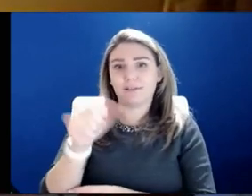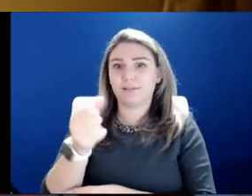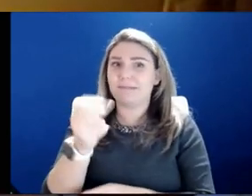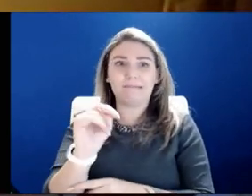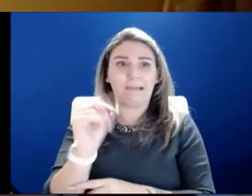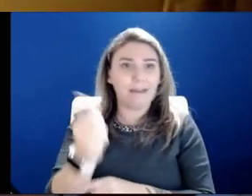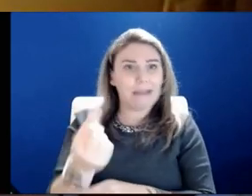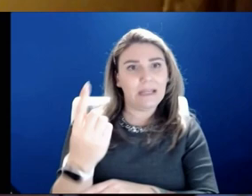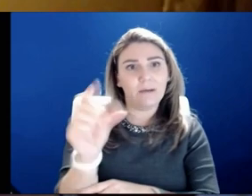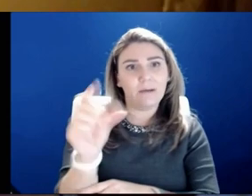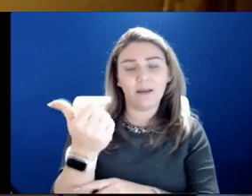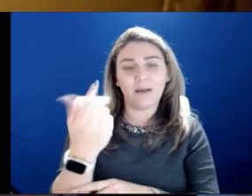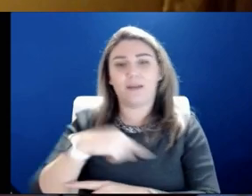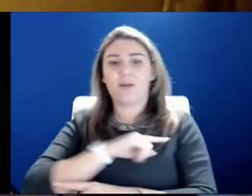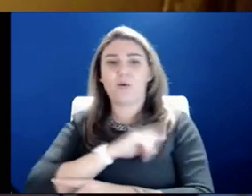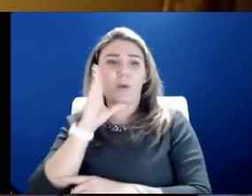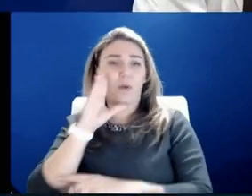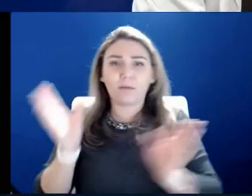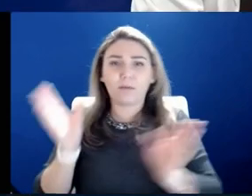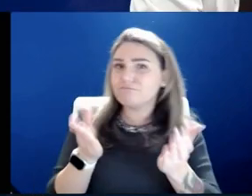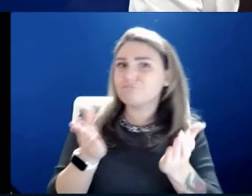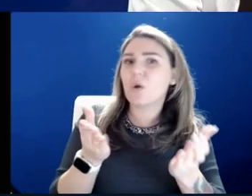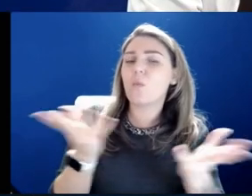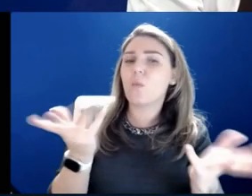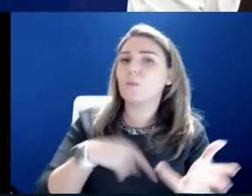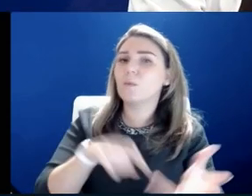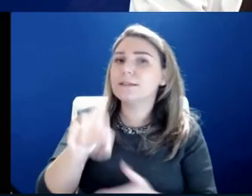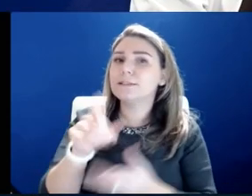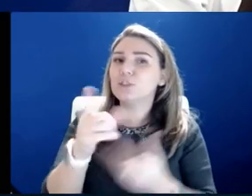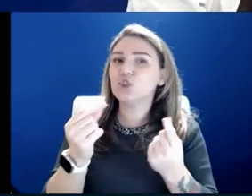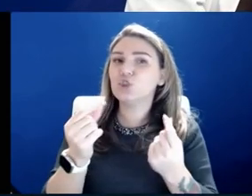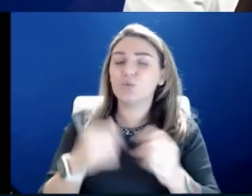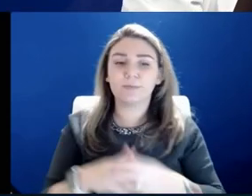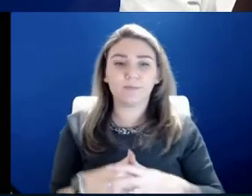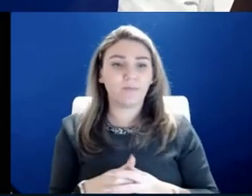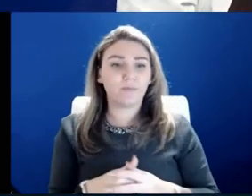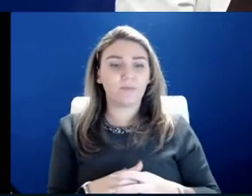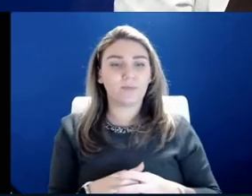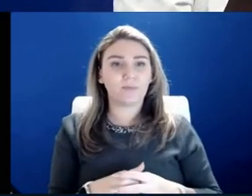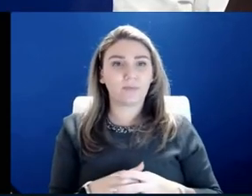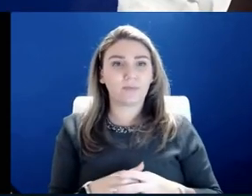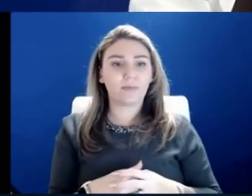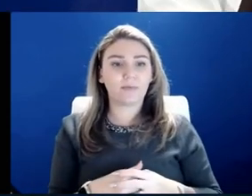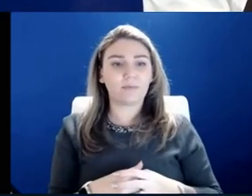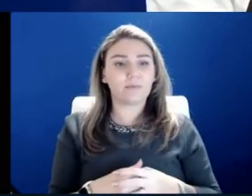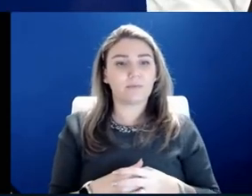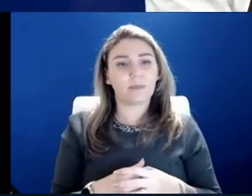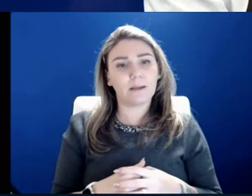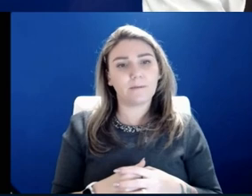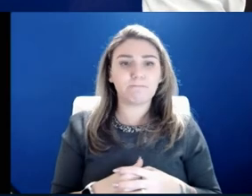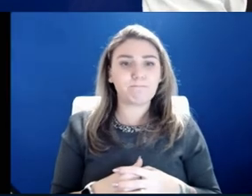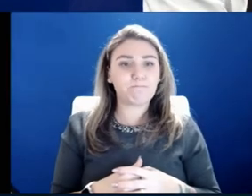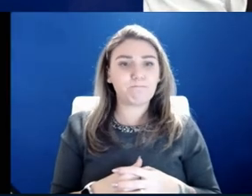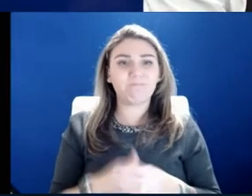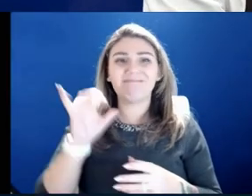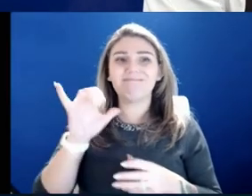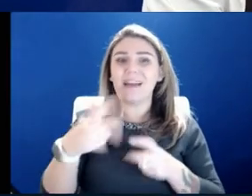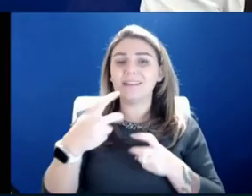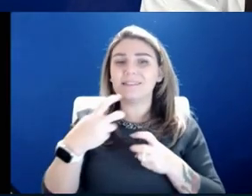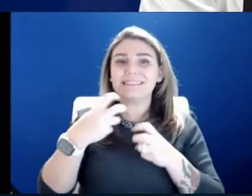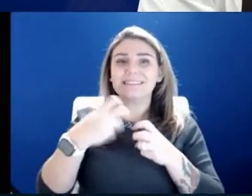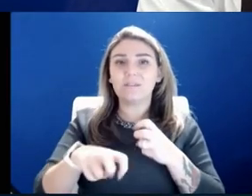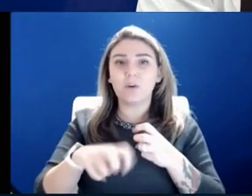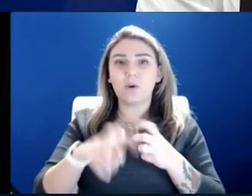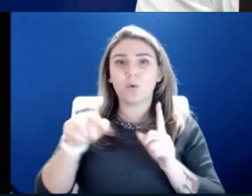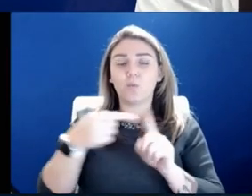we'll, we'll keep pushing what we need to do here. Yeah. You know, it is a, it is, it is, um, difficult when you work